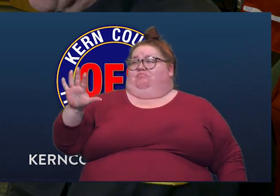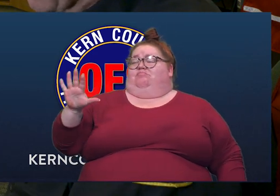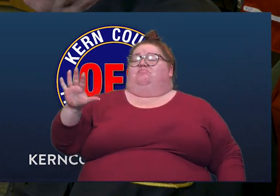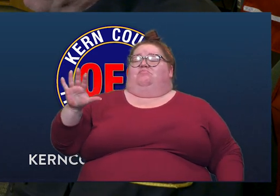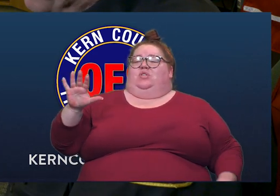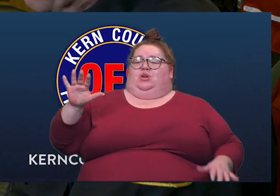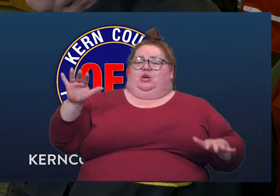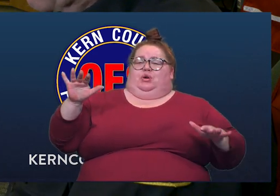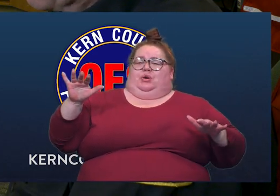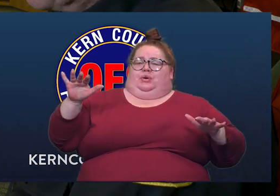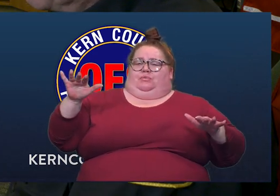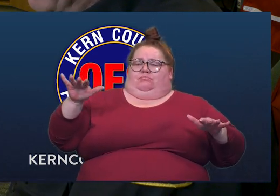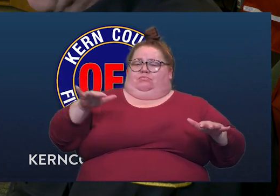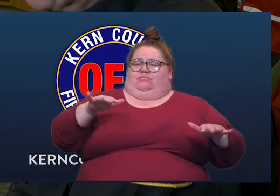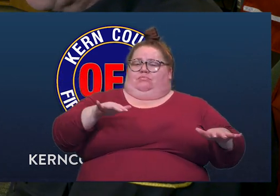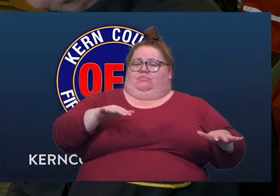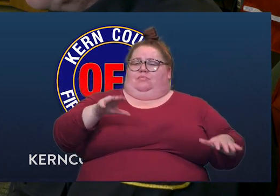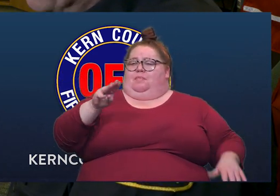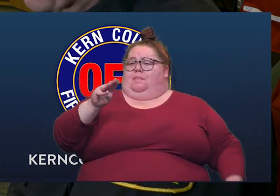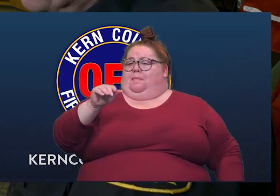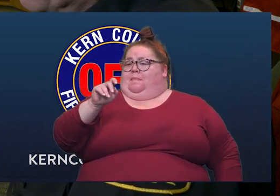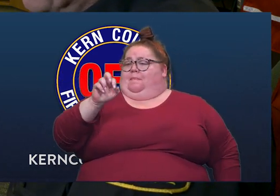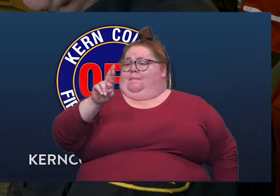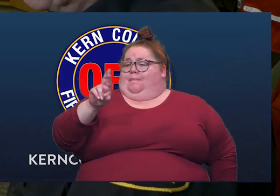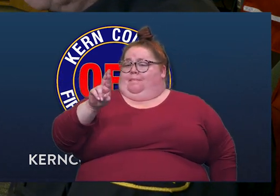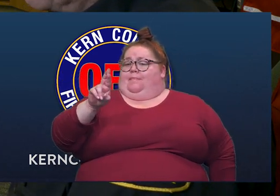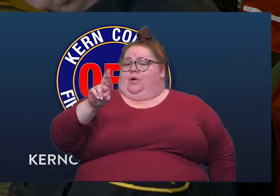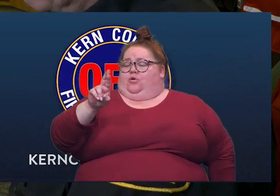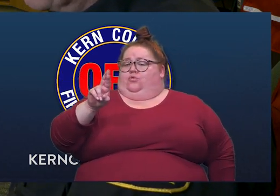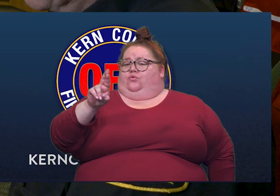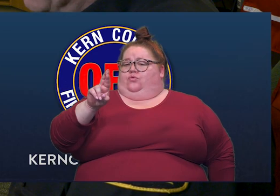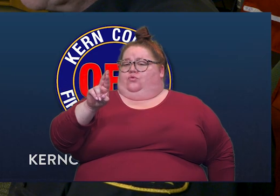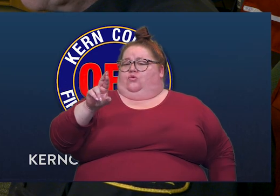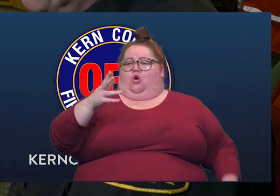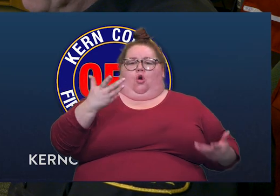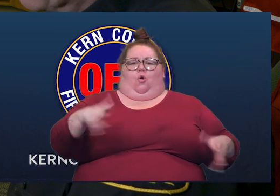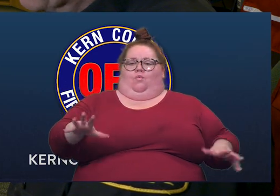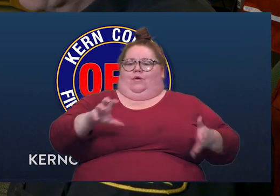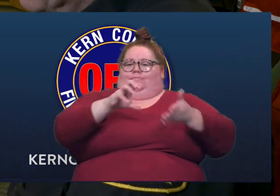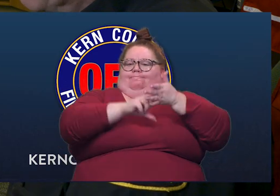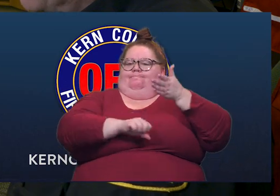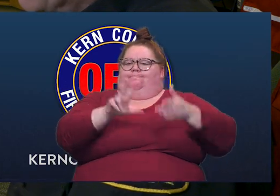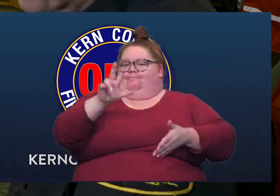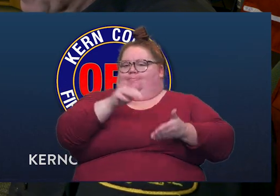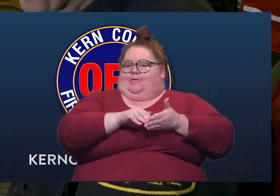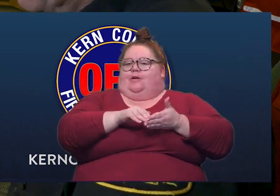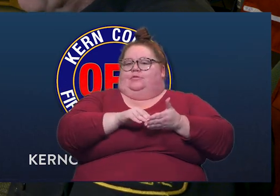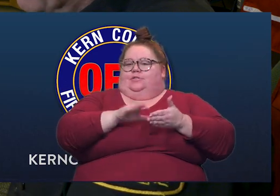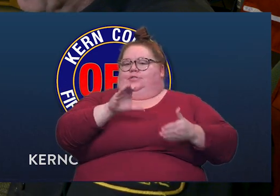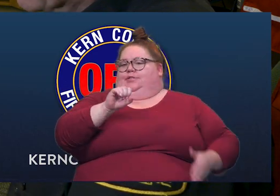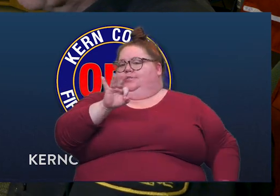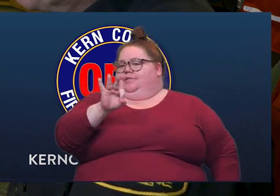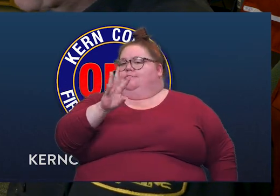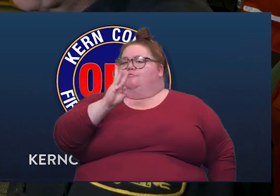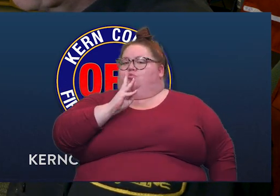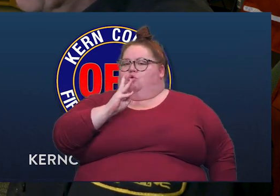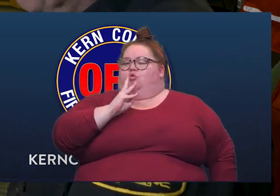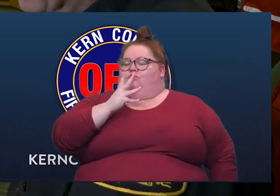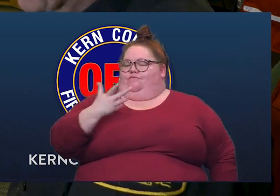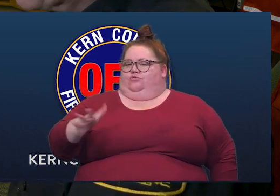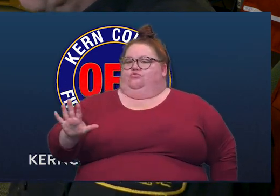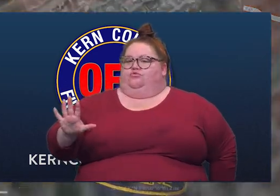to Manor Street, we've already lost 3,000, approximately 3,000